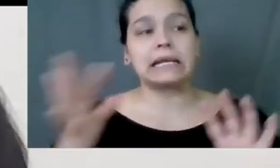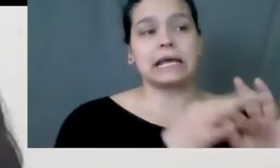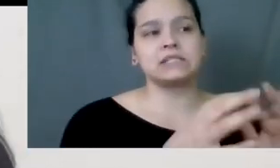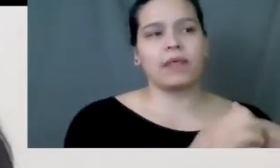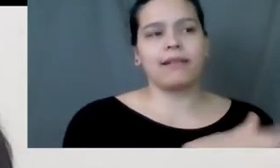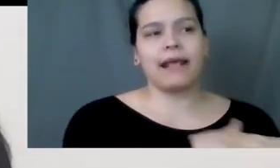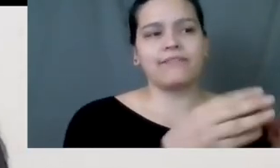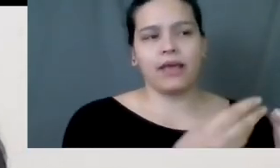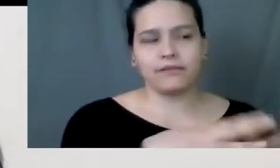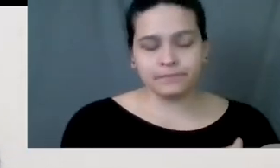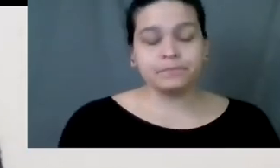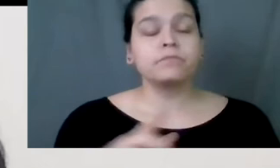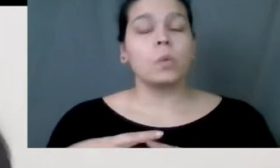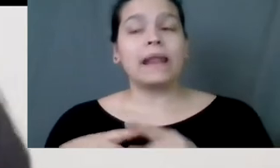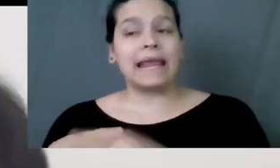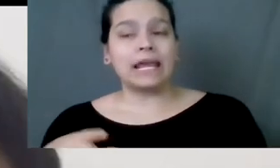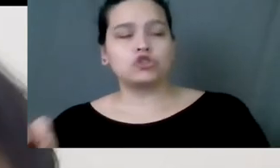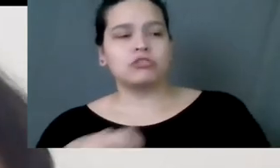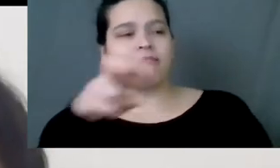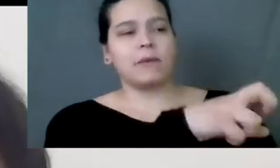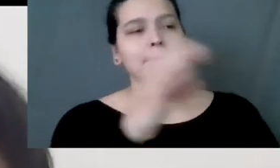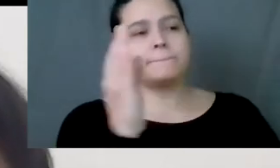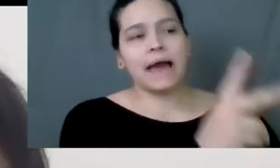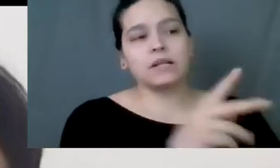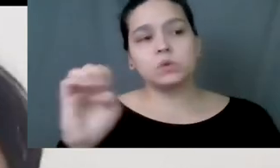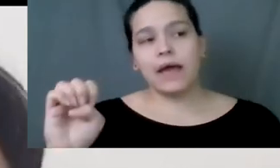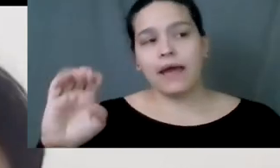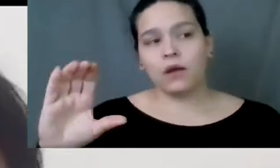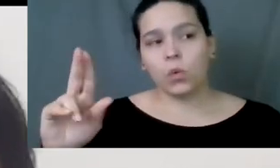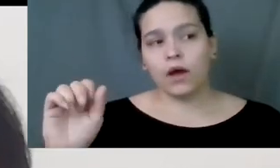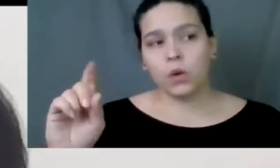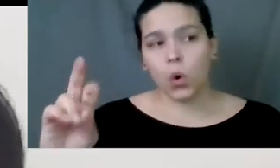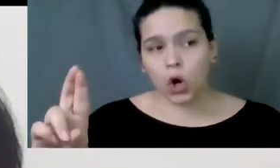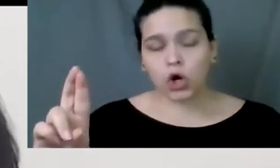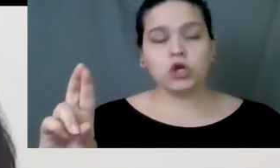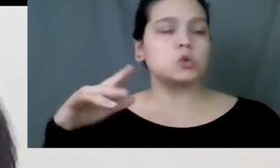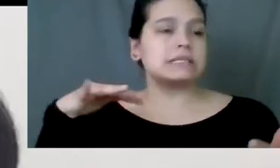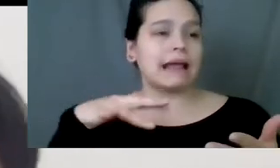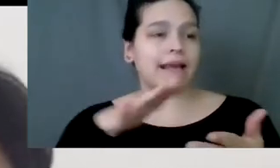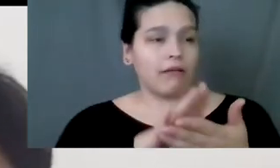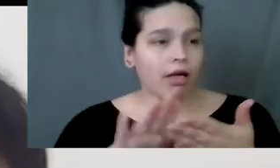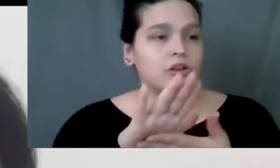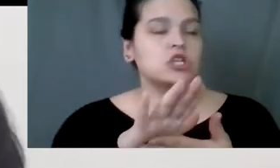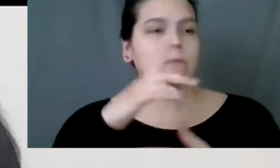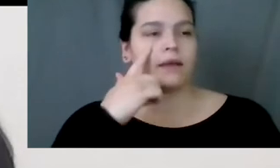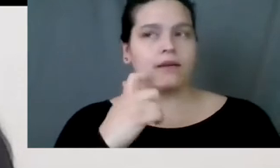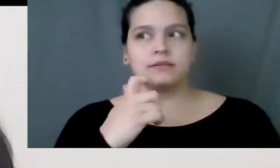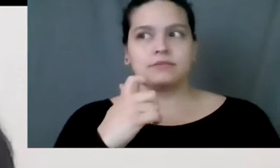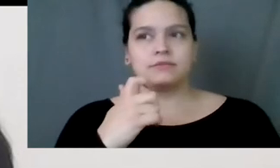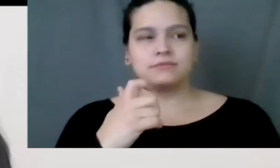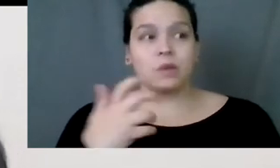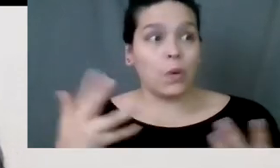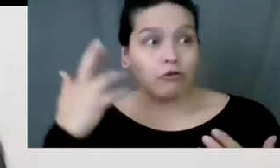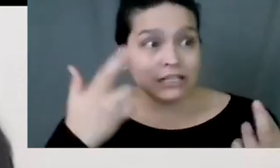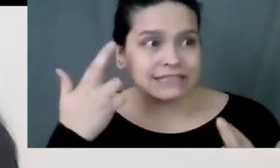When he went back to Ecuador, when to study college, because of the sole